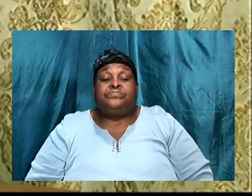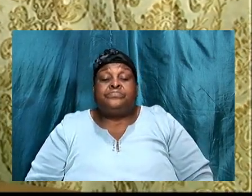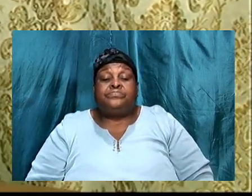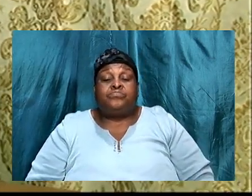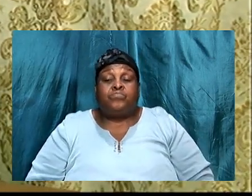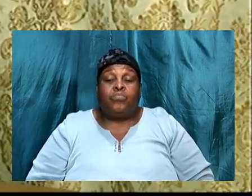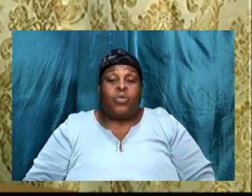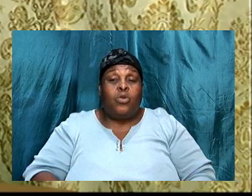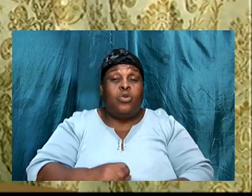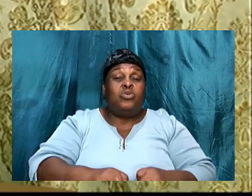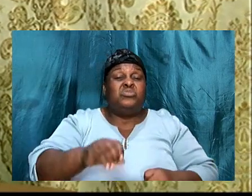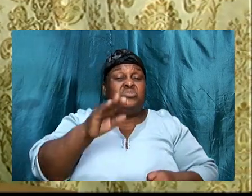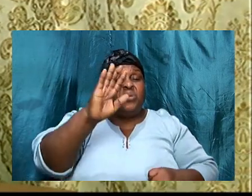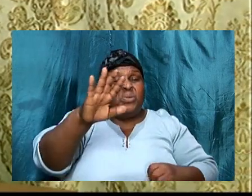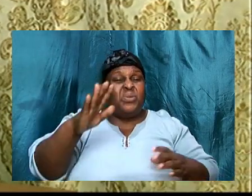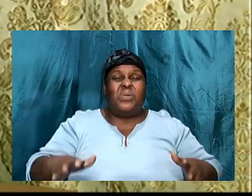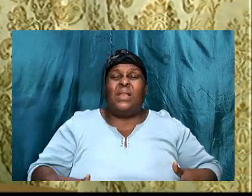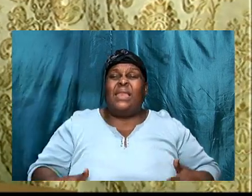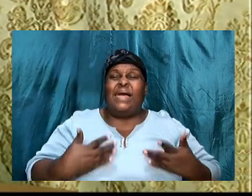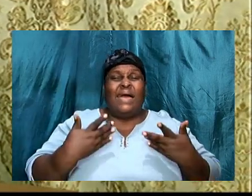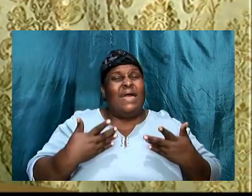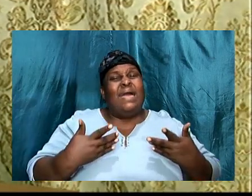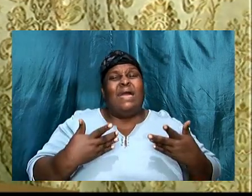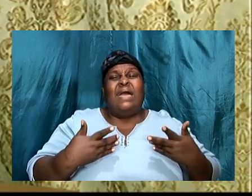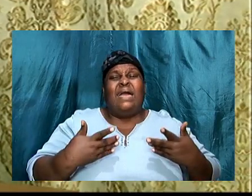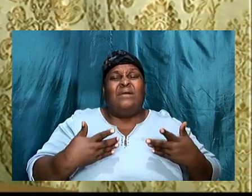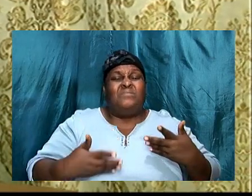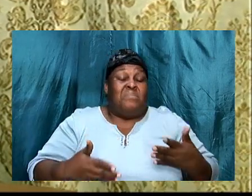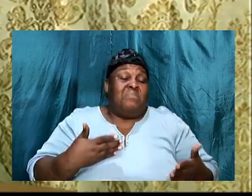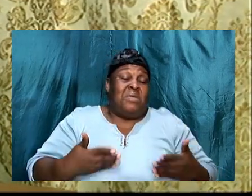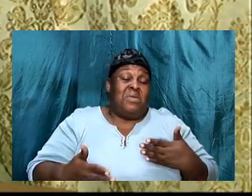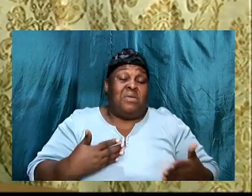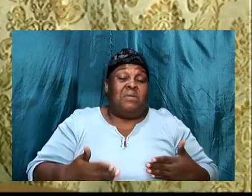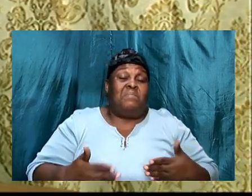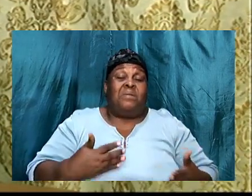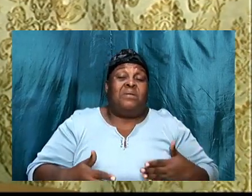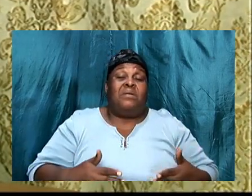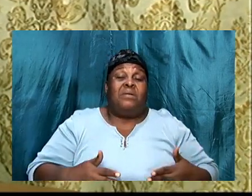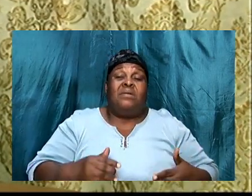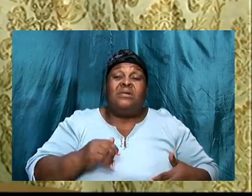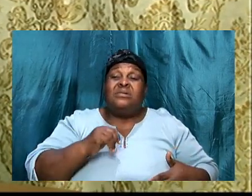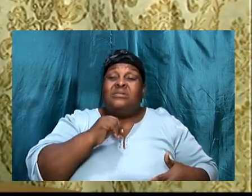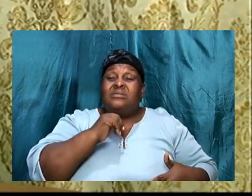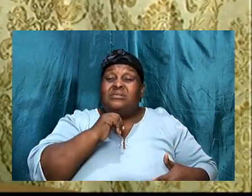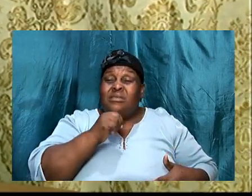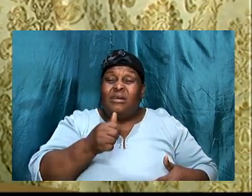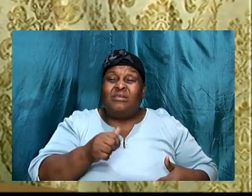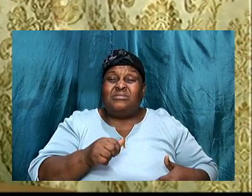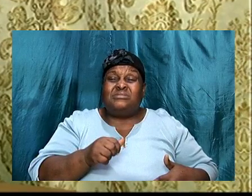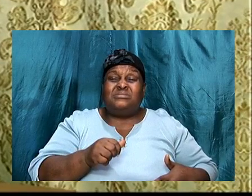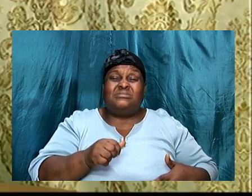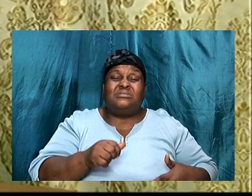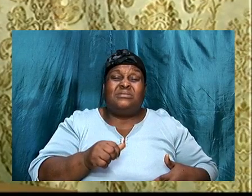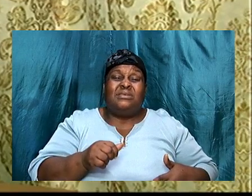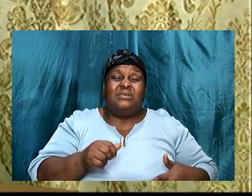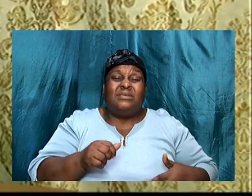So, your life, may not look like, it is going towards, the God desired end.